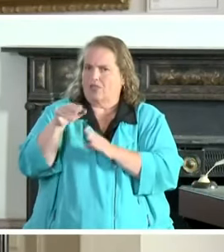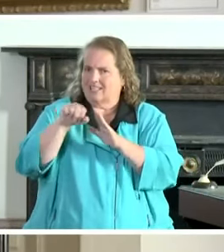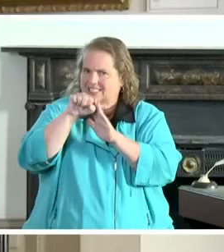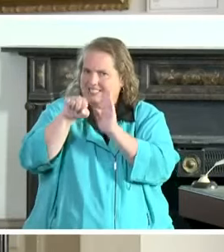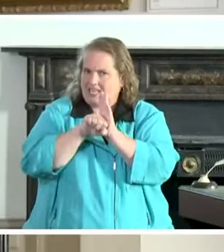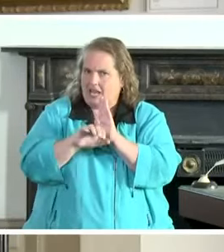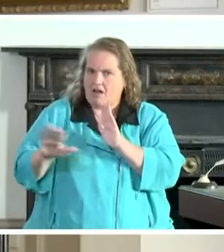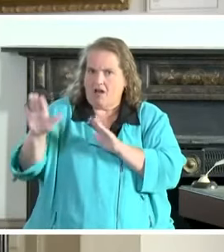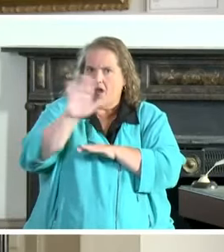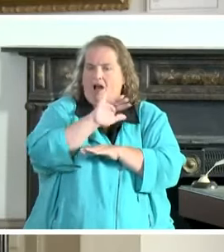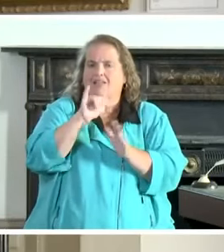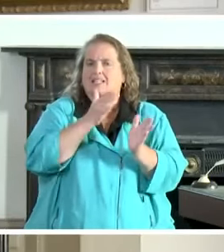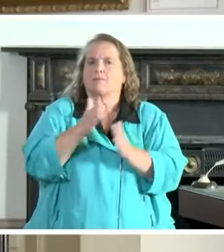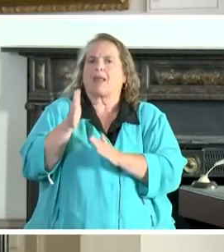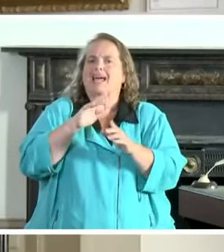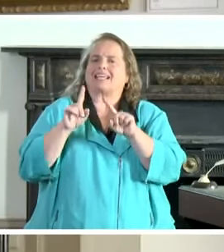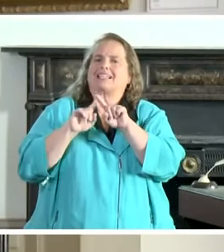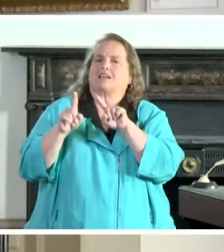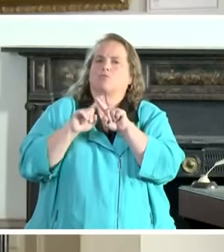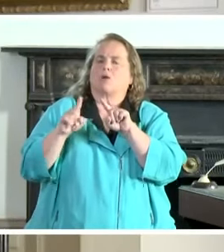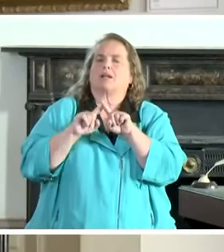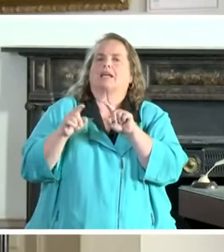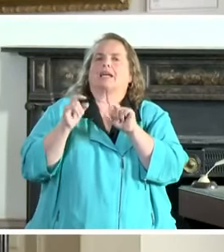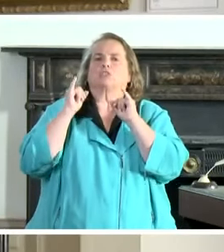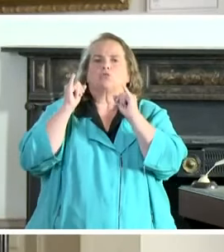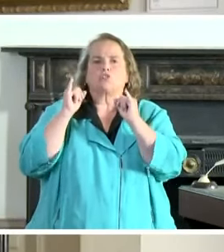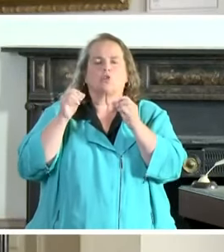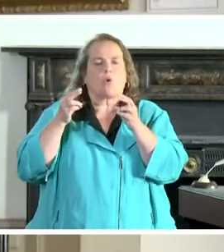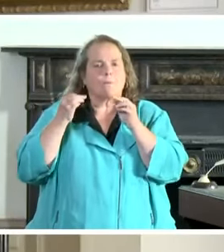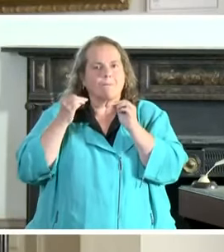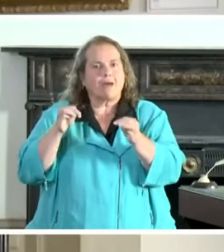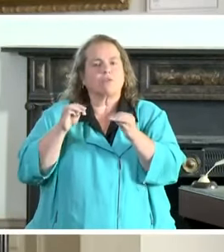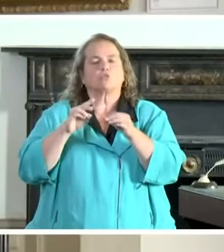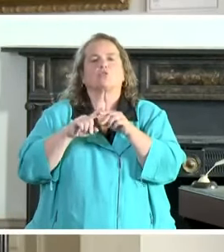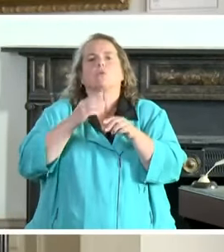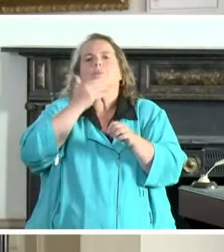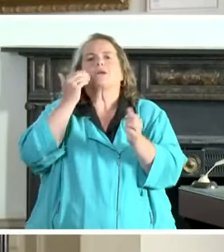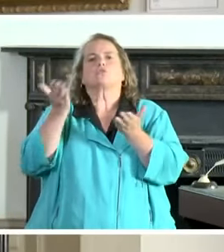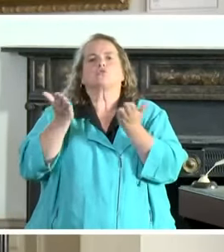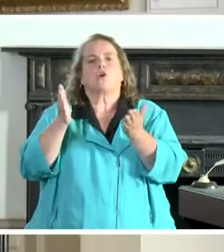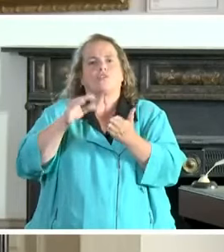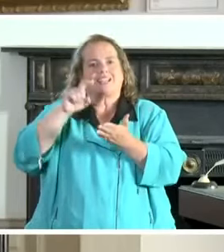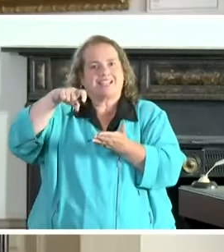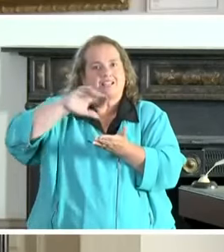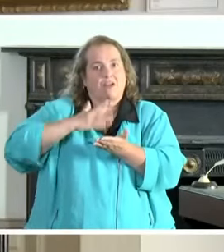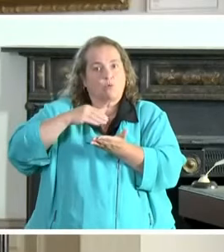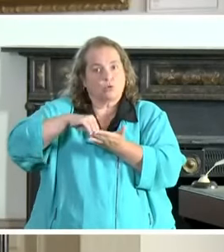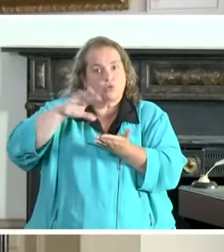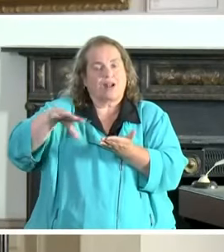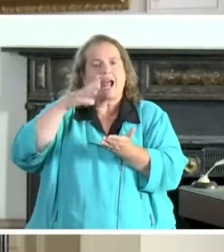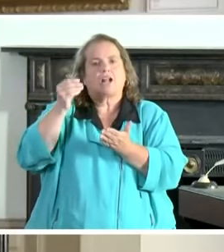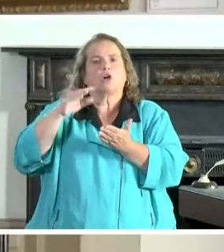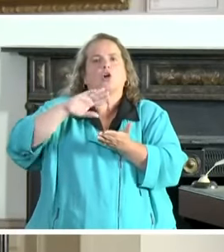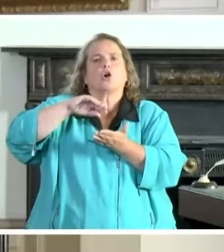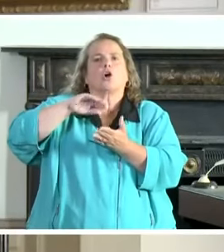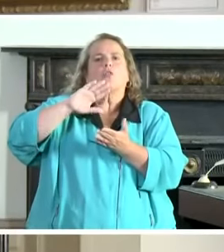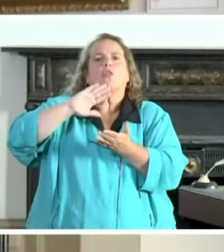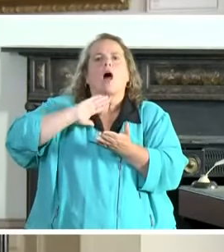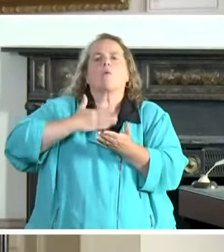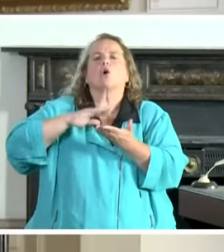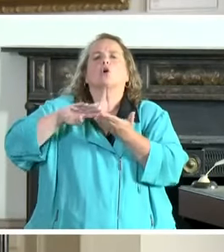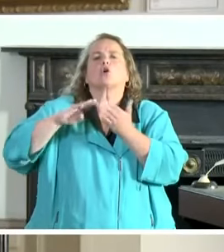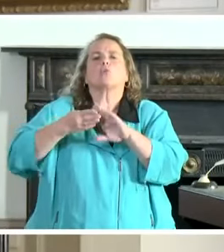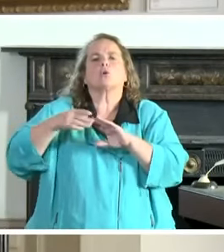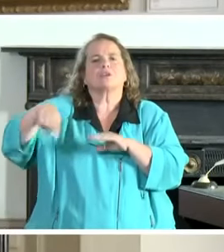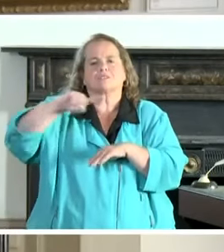planning a variety of instructional methods to best serve the needs of our students and the communities amid the uncertainty we